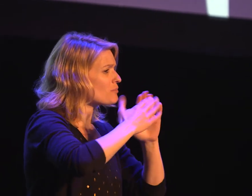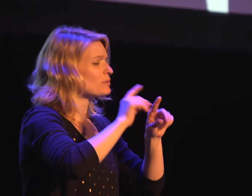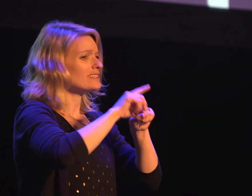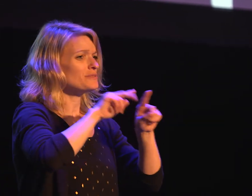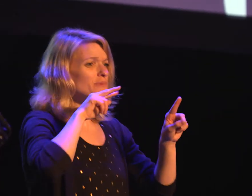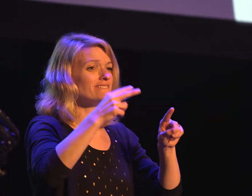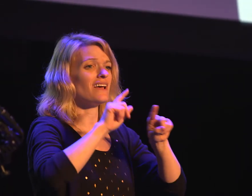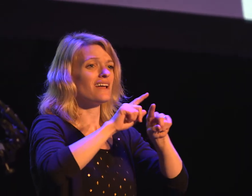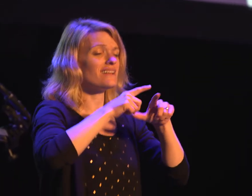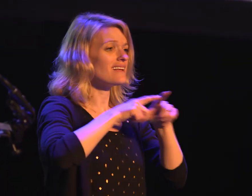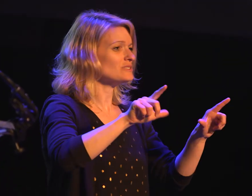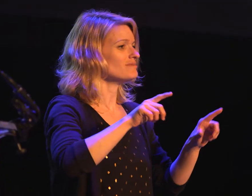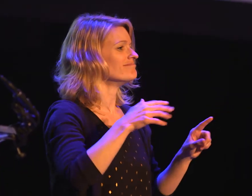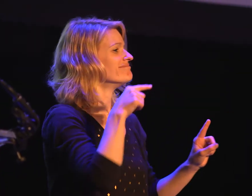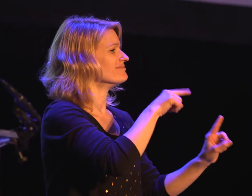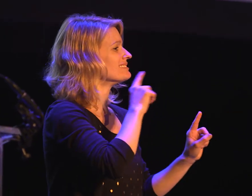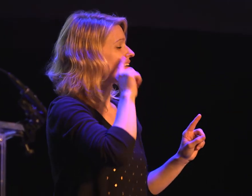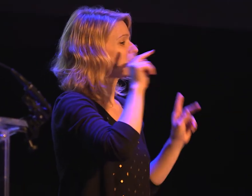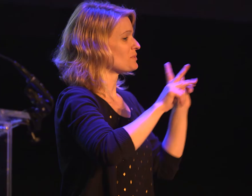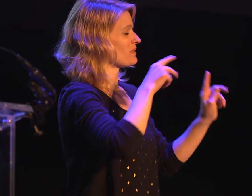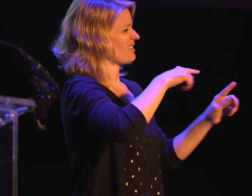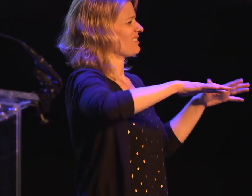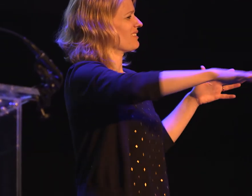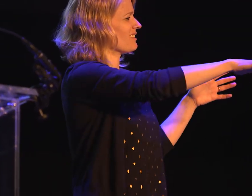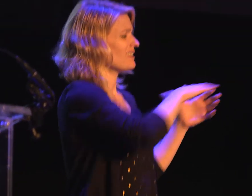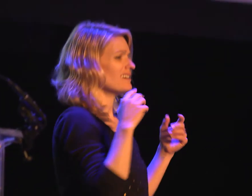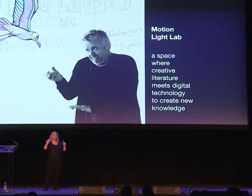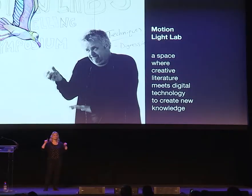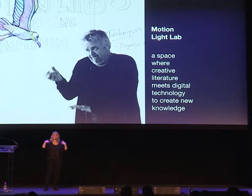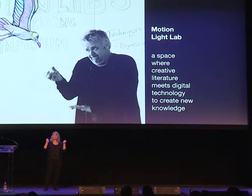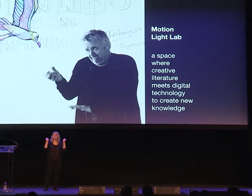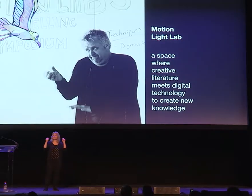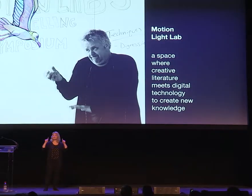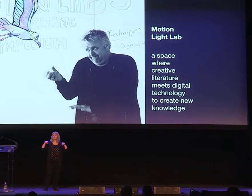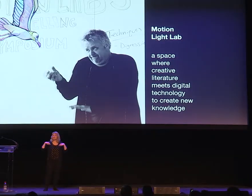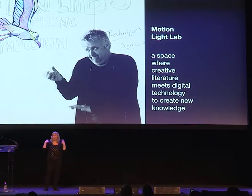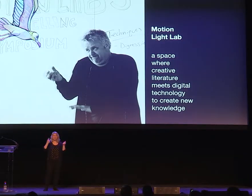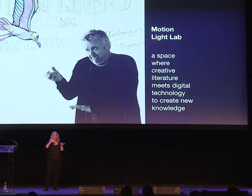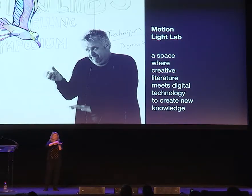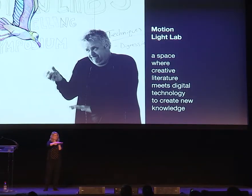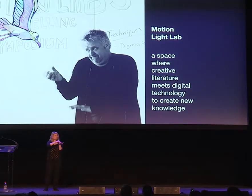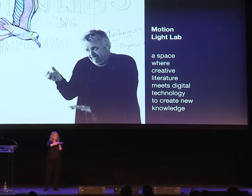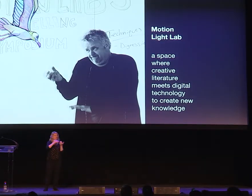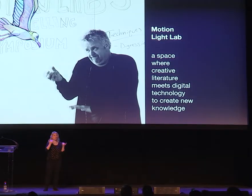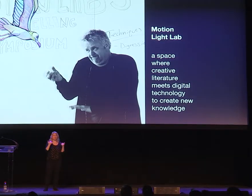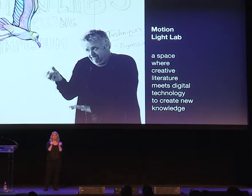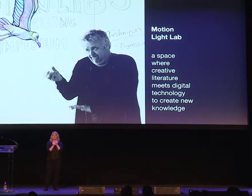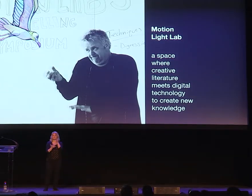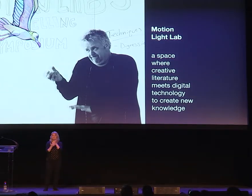Part of why this is so important is not only because it incorporates the deaf community's perspective, but